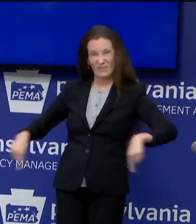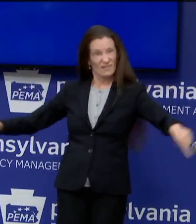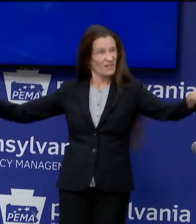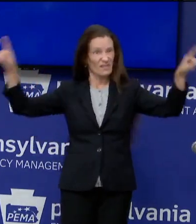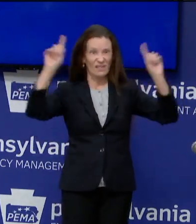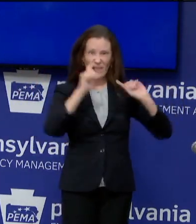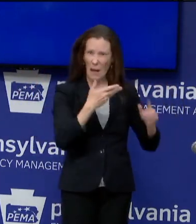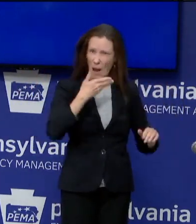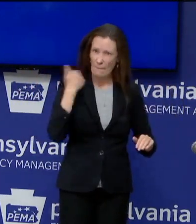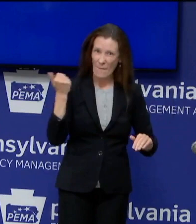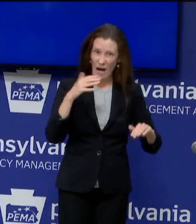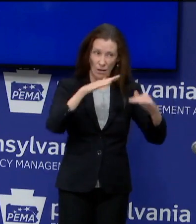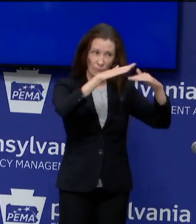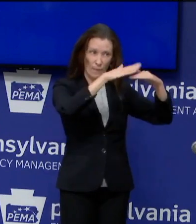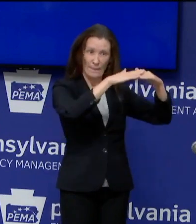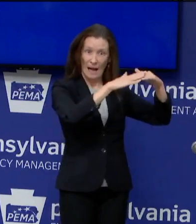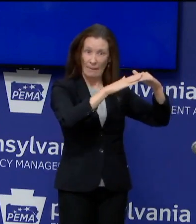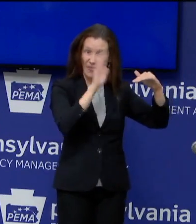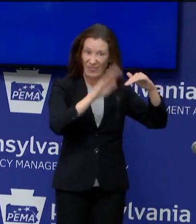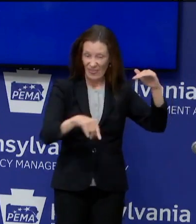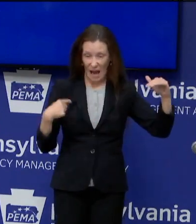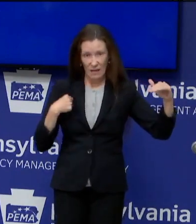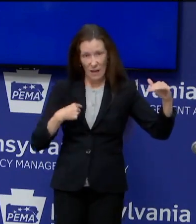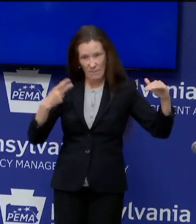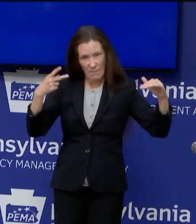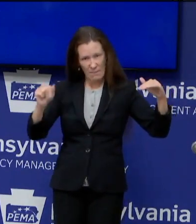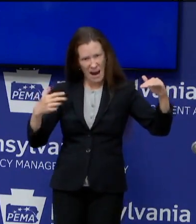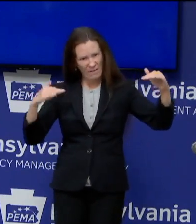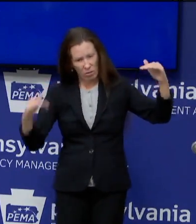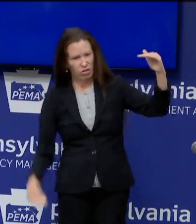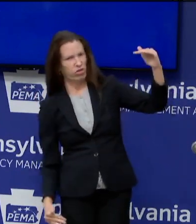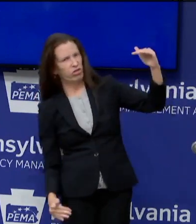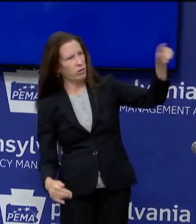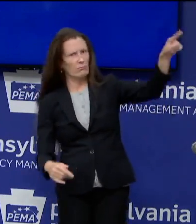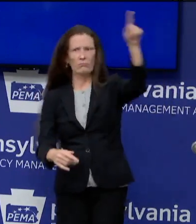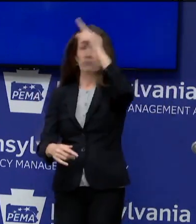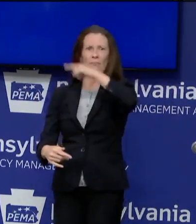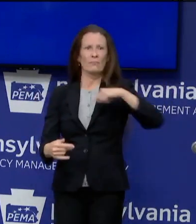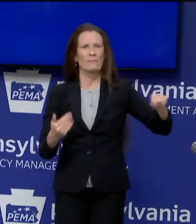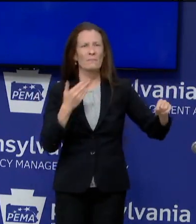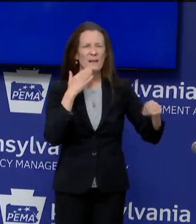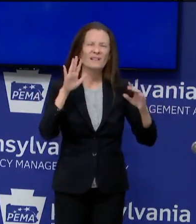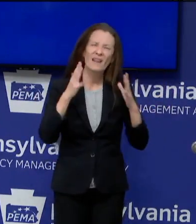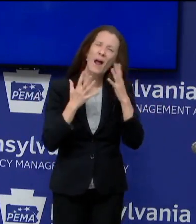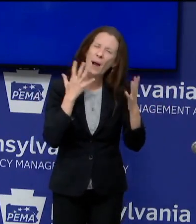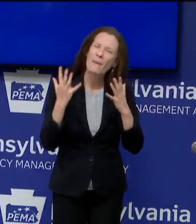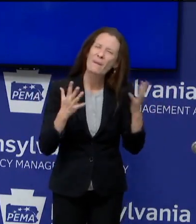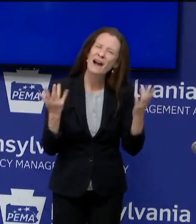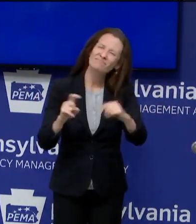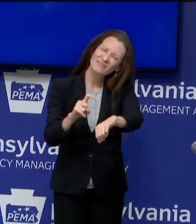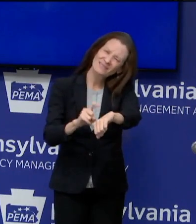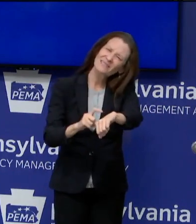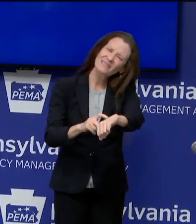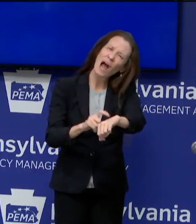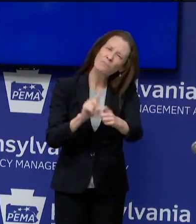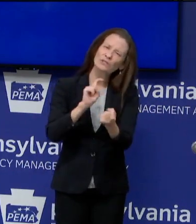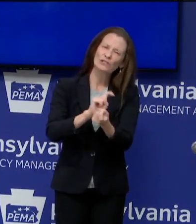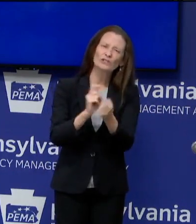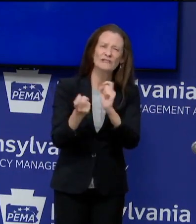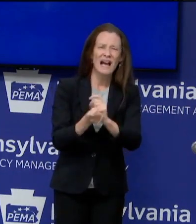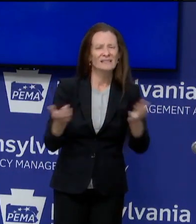past time that we provide our workers with the most basic labor protection we can give them, which is a